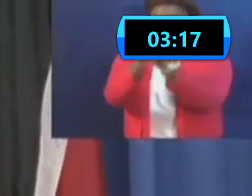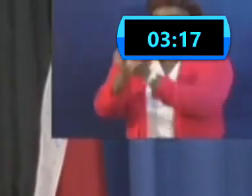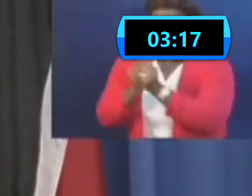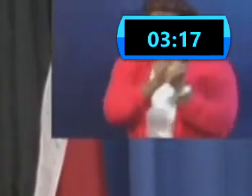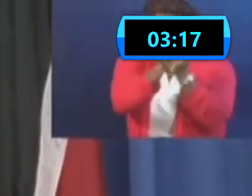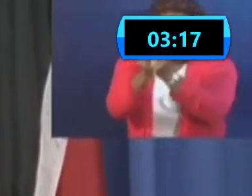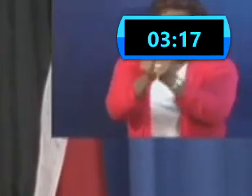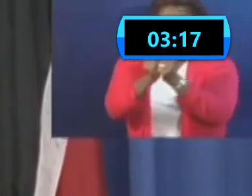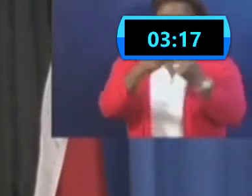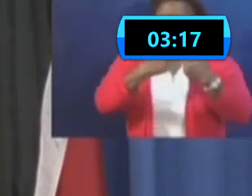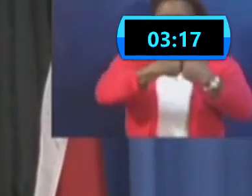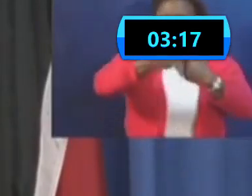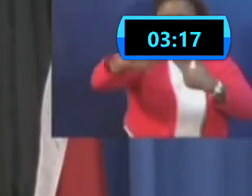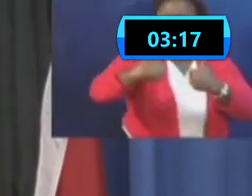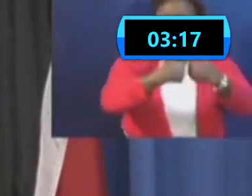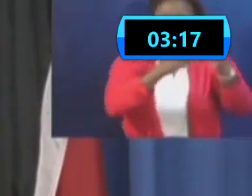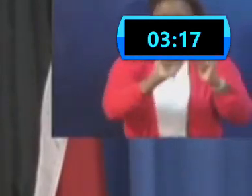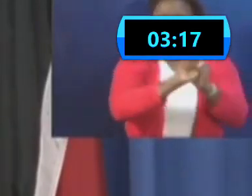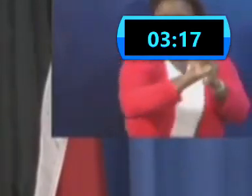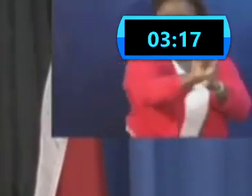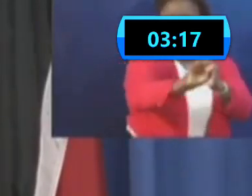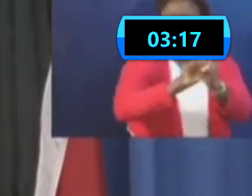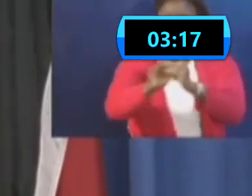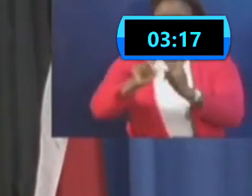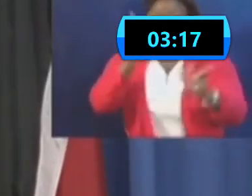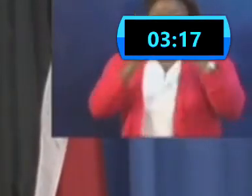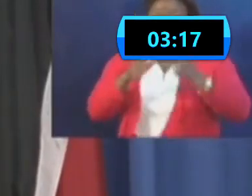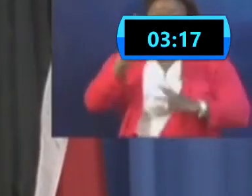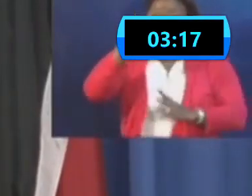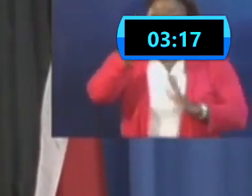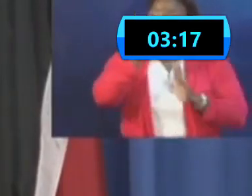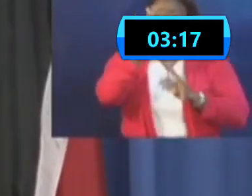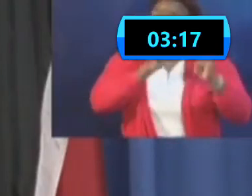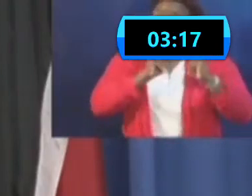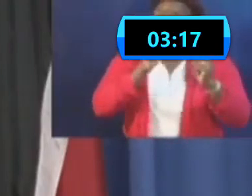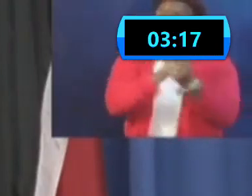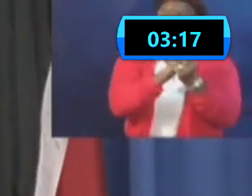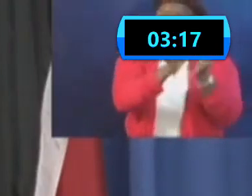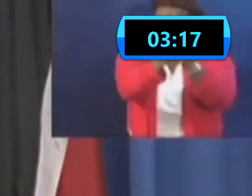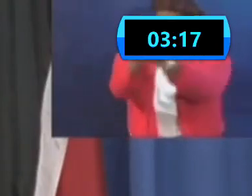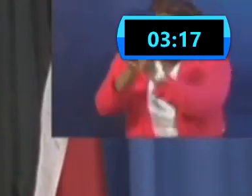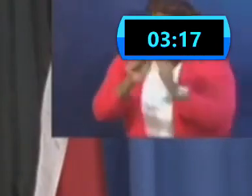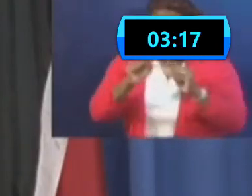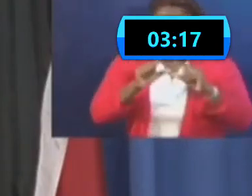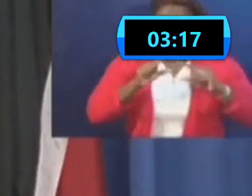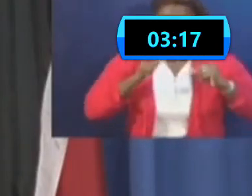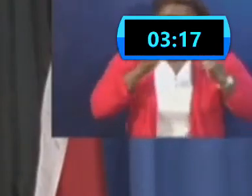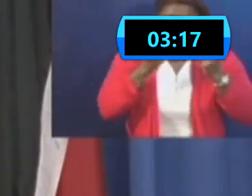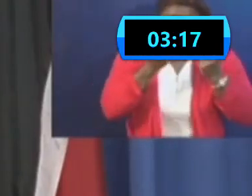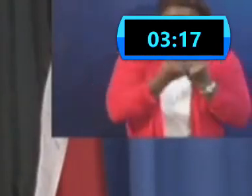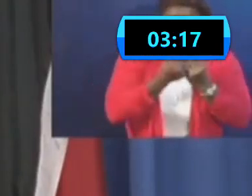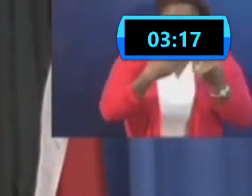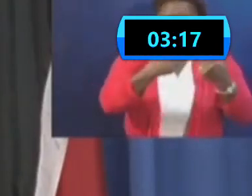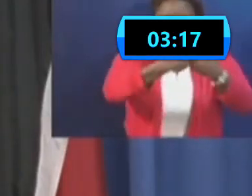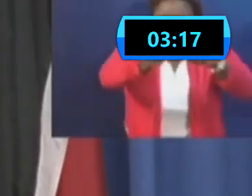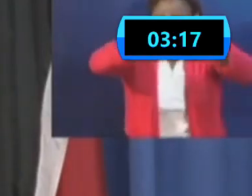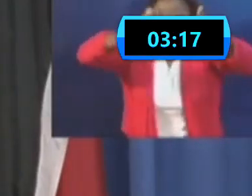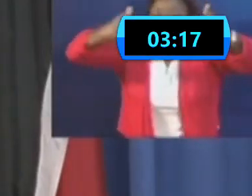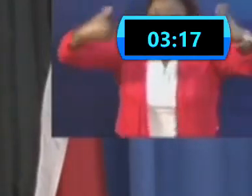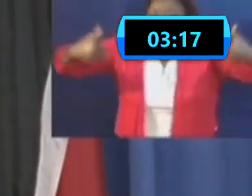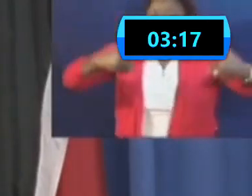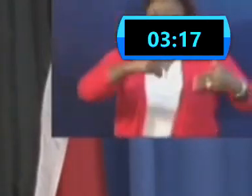spatially segregate those individuals. So maybe you have 20 persons working together in a sort of group, and you split that workforce